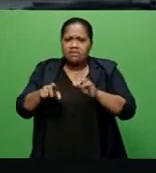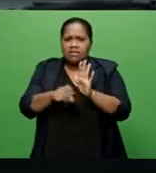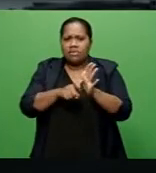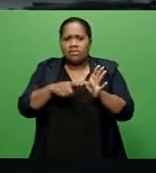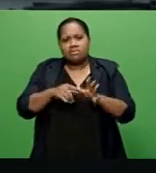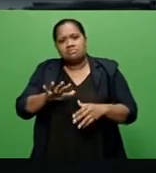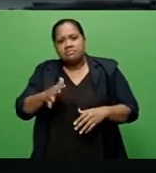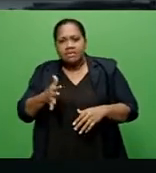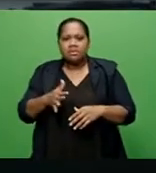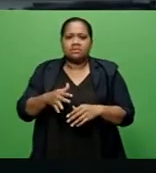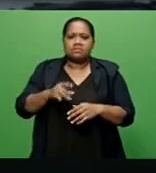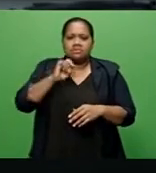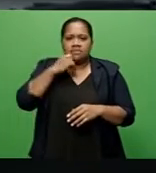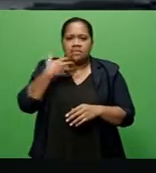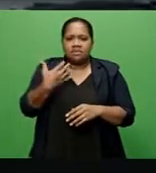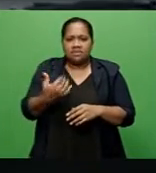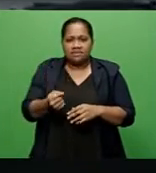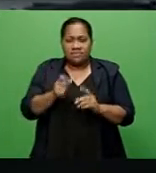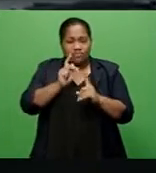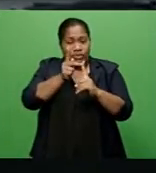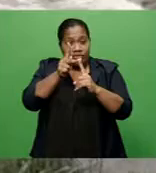reassign priorities.